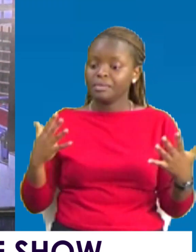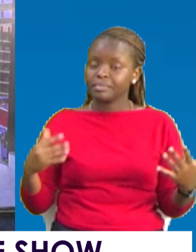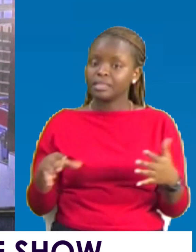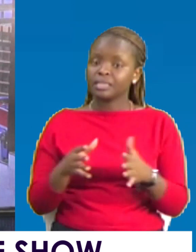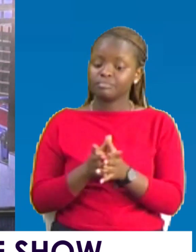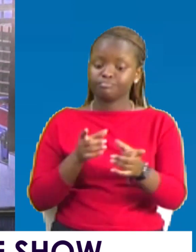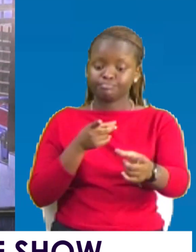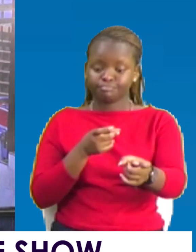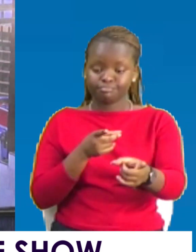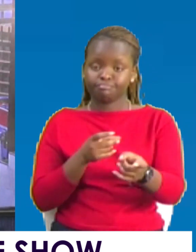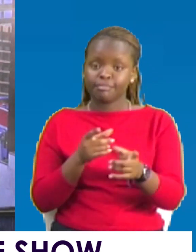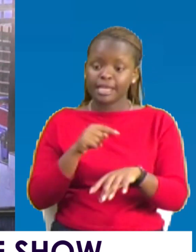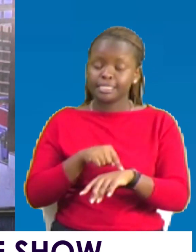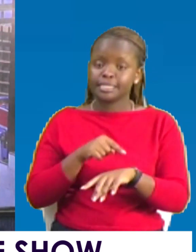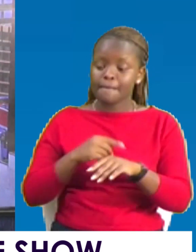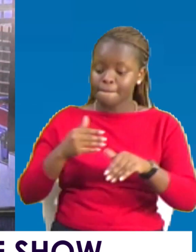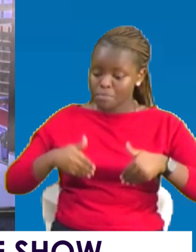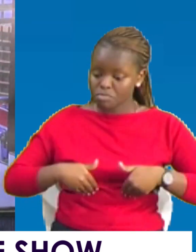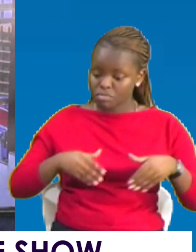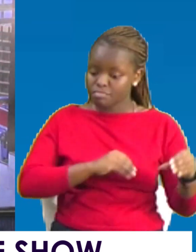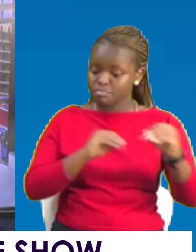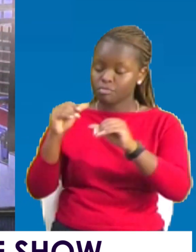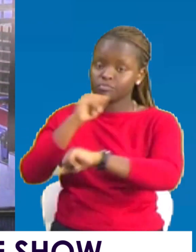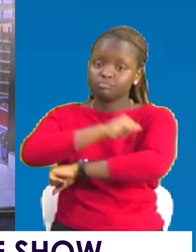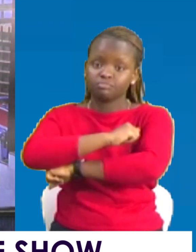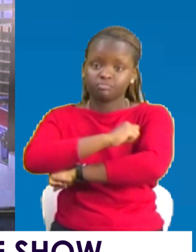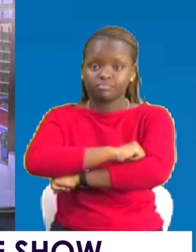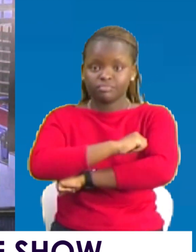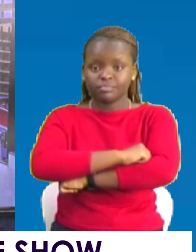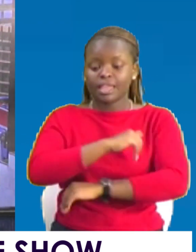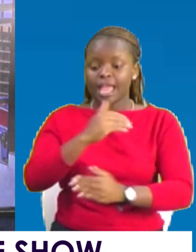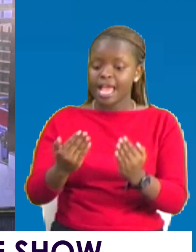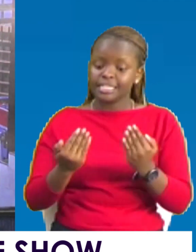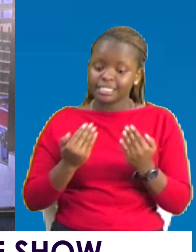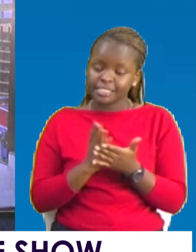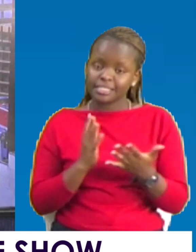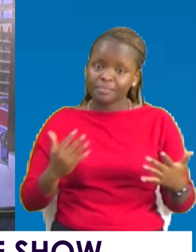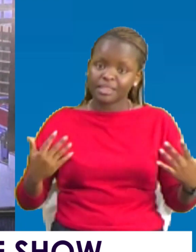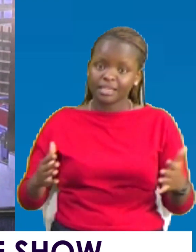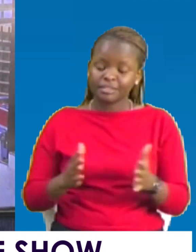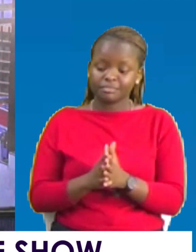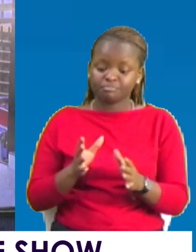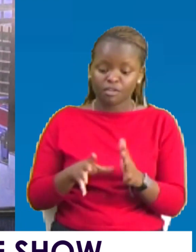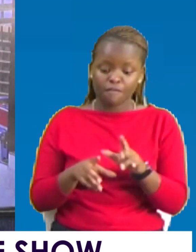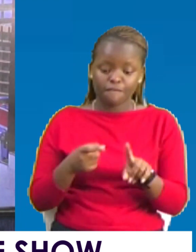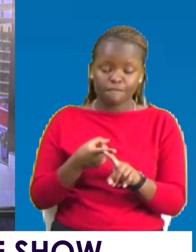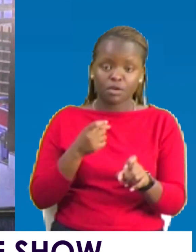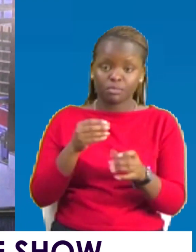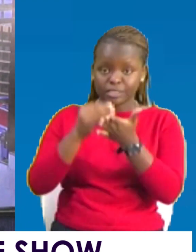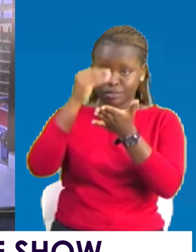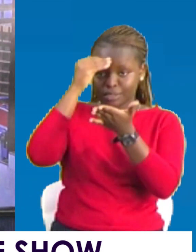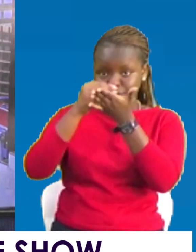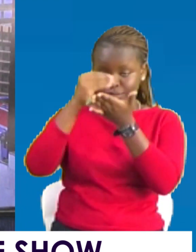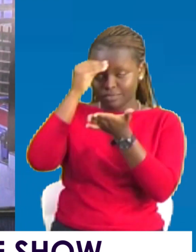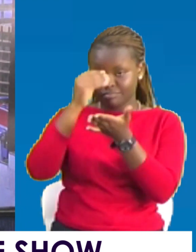targeted when our youths were taken to school. They needed something that comes out of education. But the